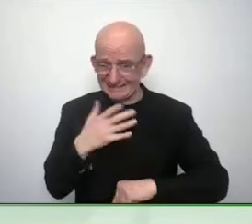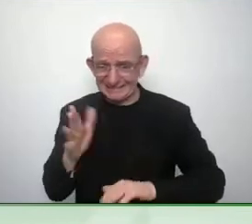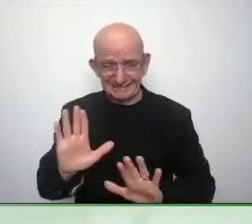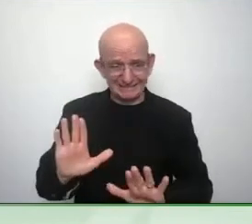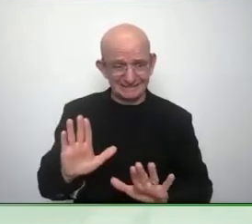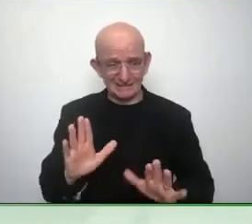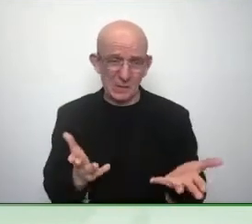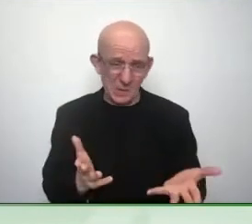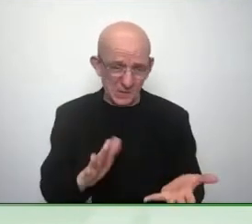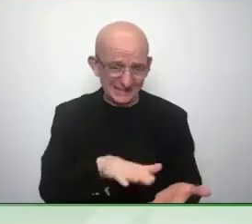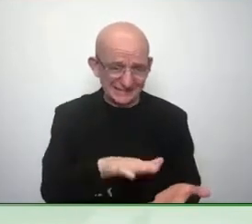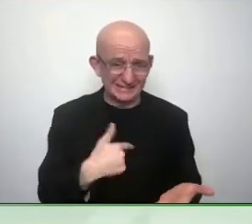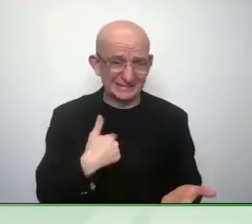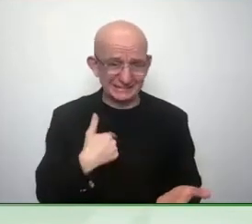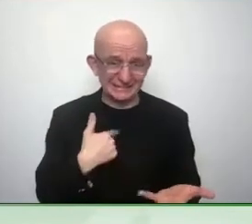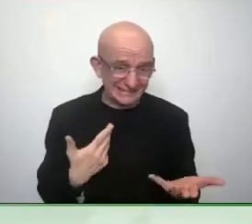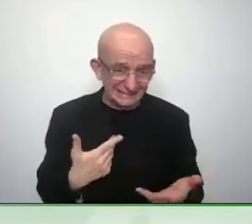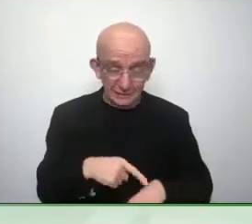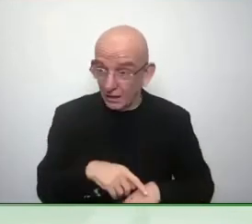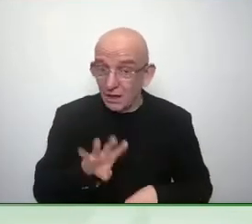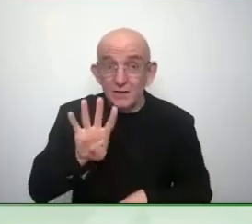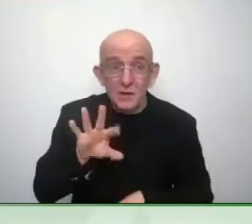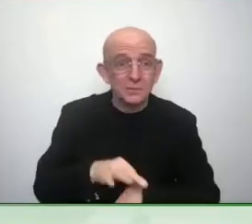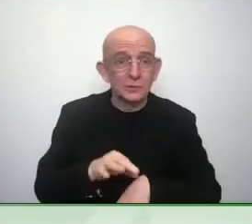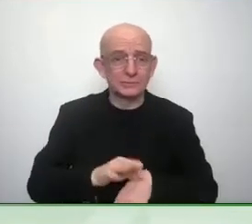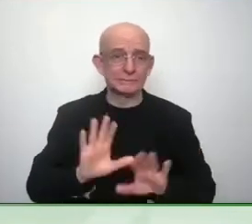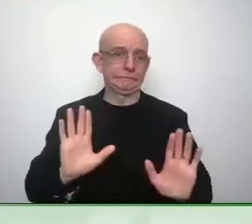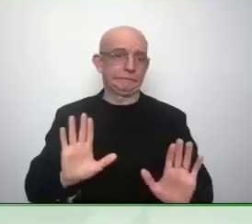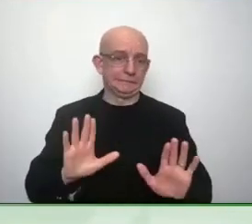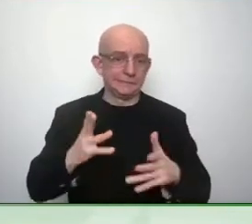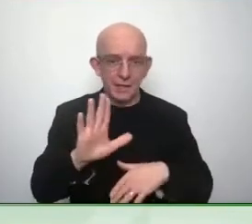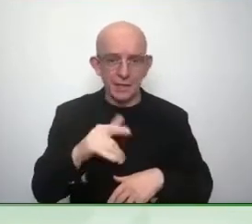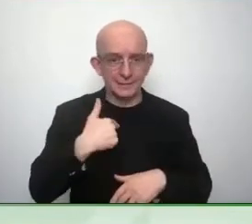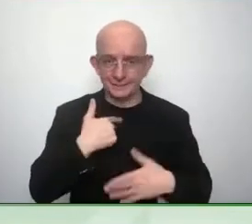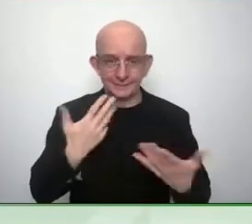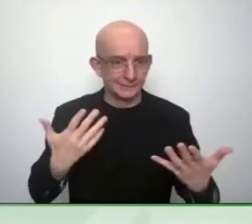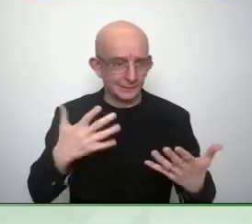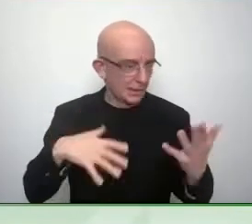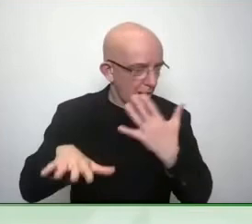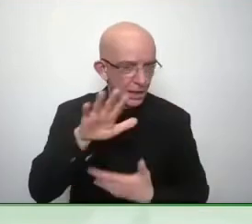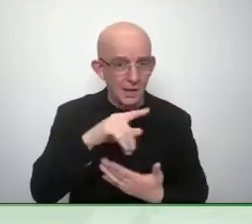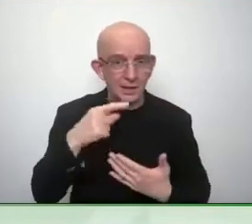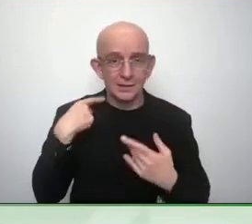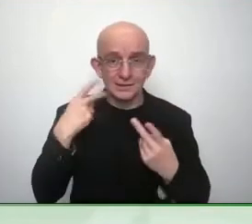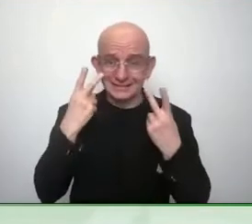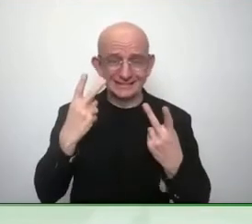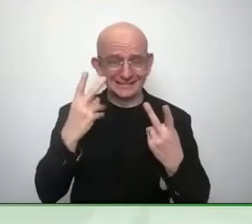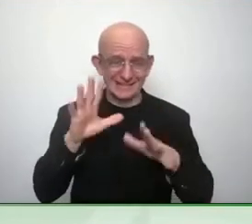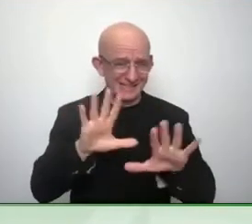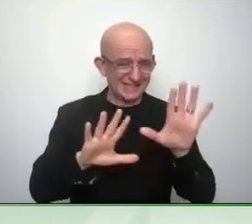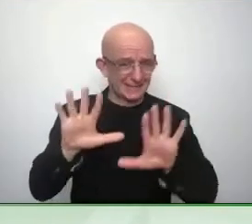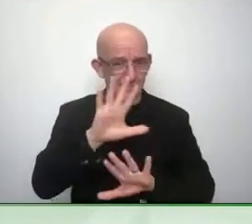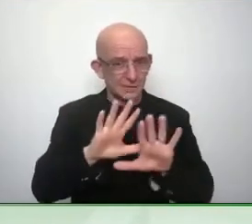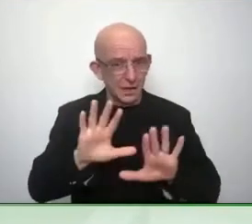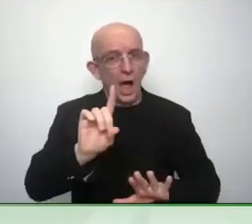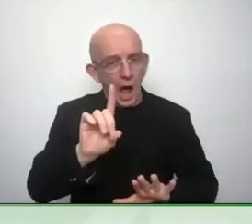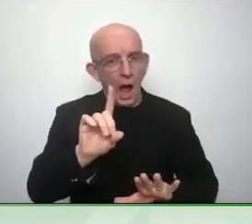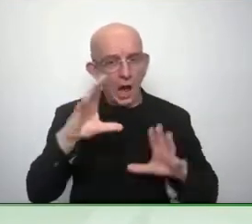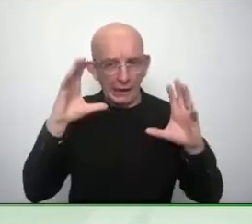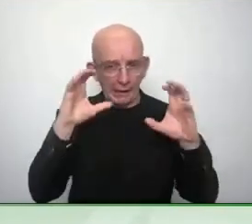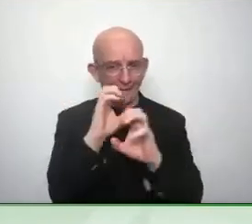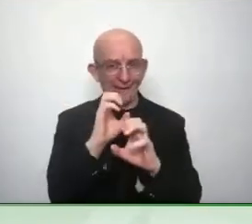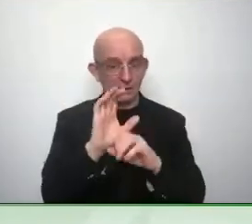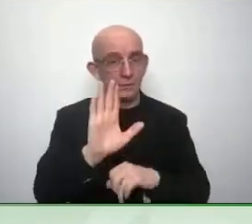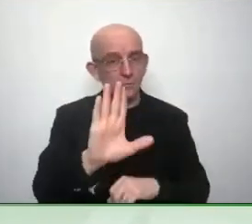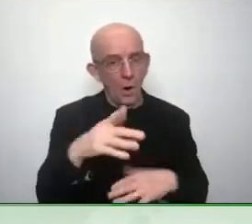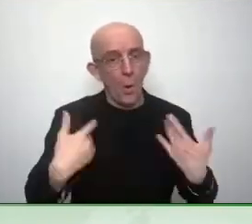the more stories we tell the way people are truly willing to own every bit of themself good bad and ugly we have shadow and light right